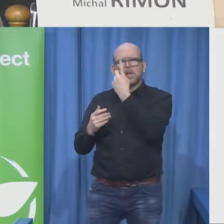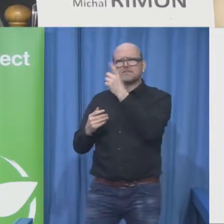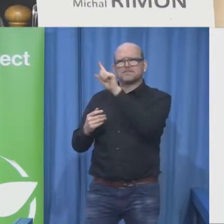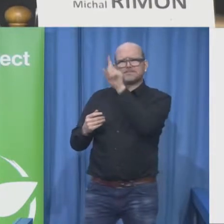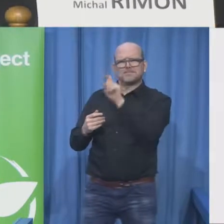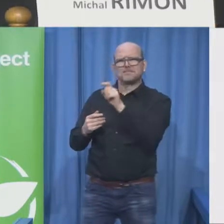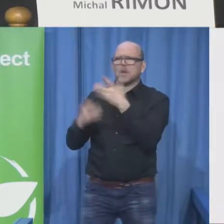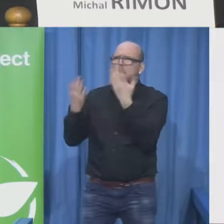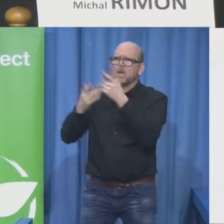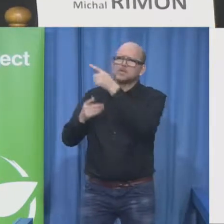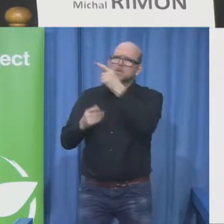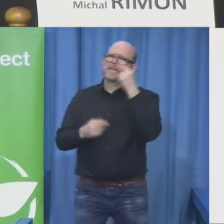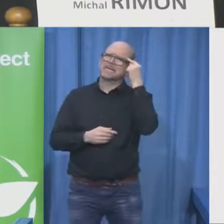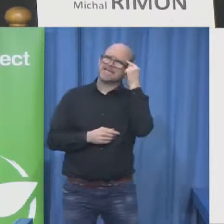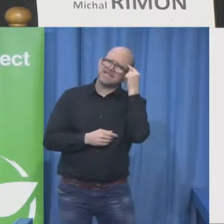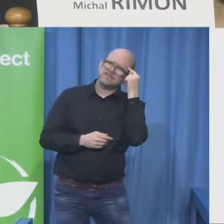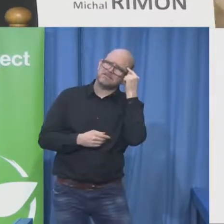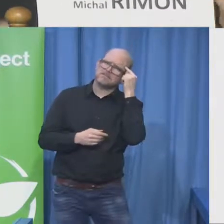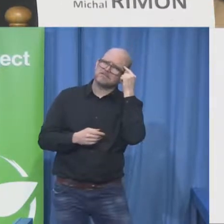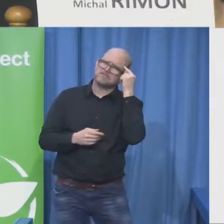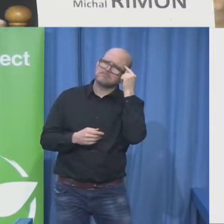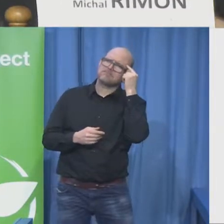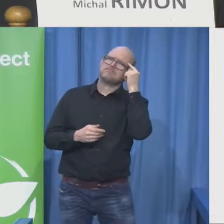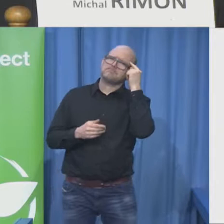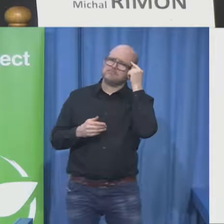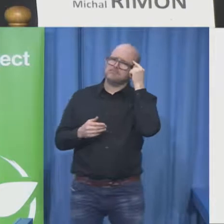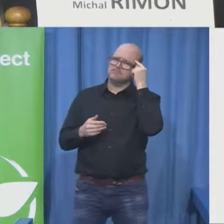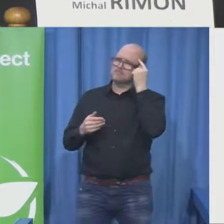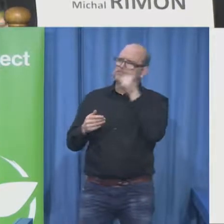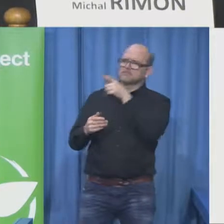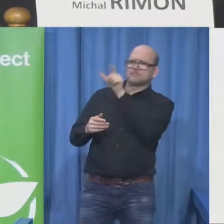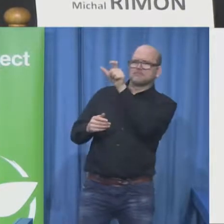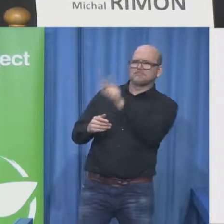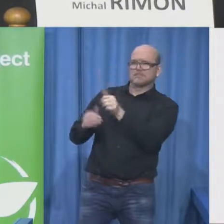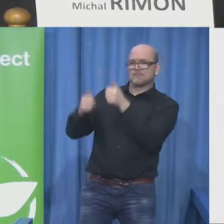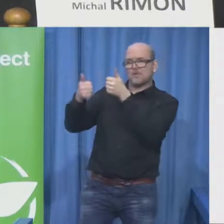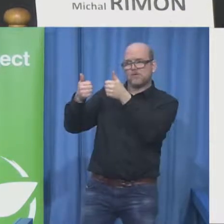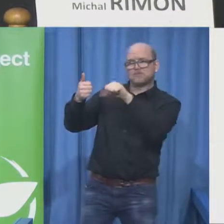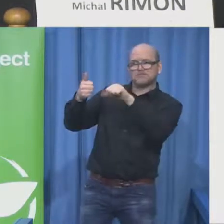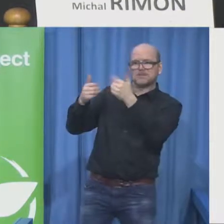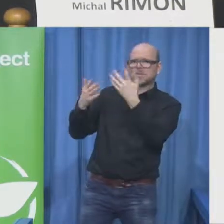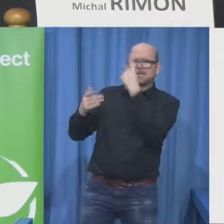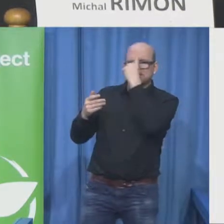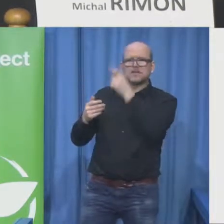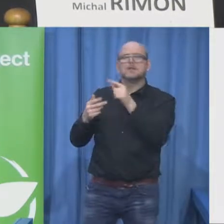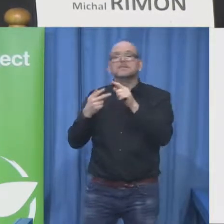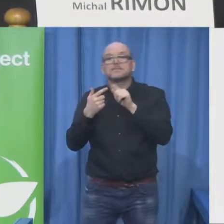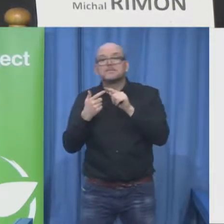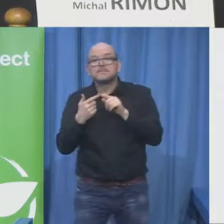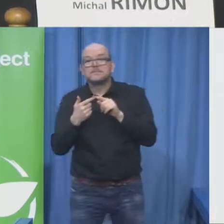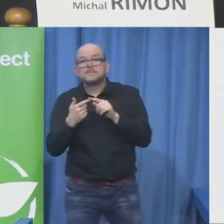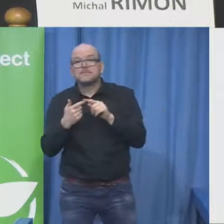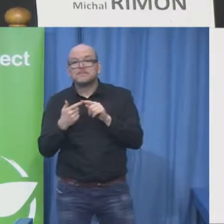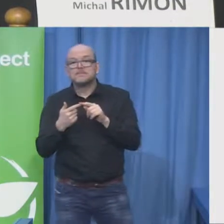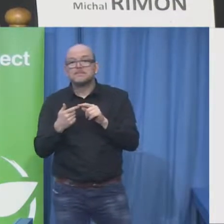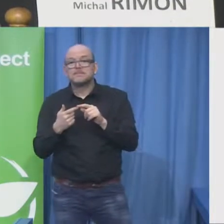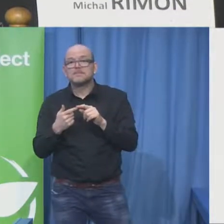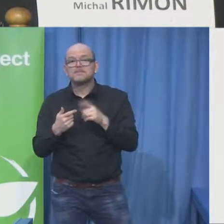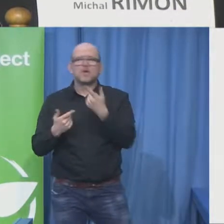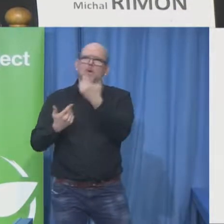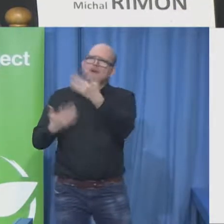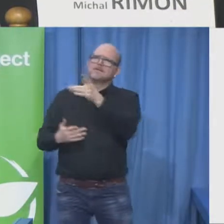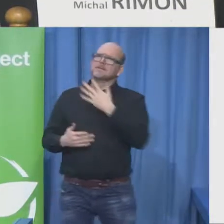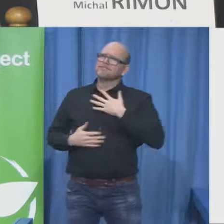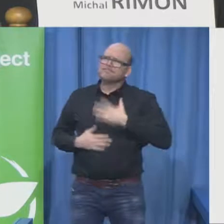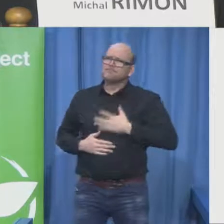presentation is just fine and I'll read it out loud for whoever is having problems reading it so our first candidate